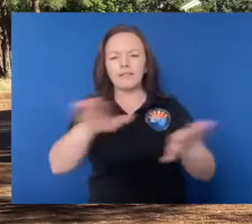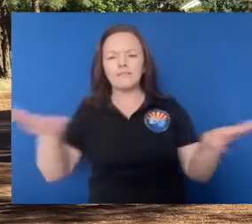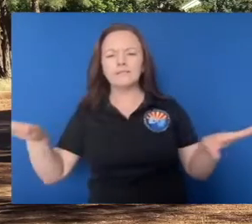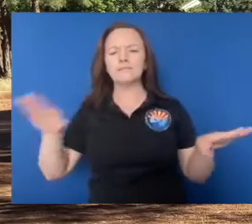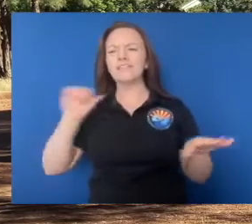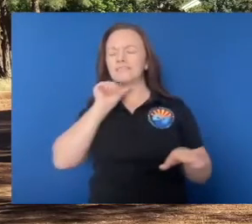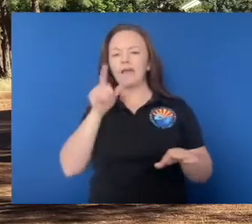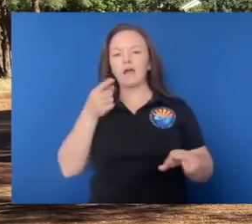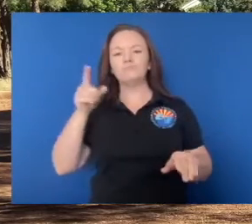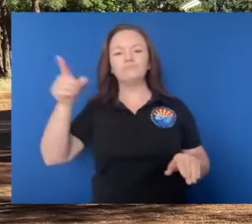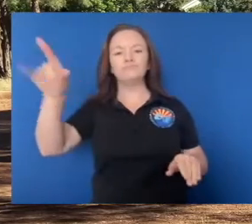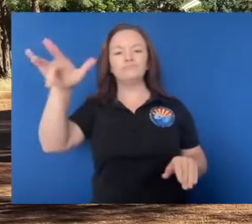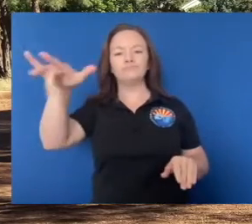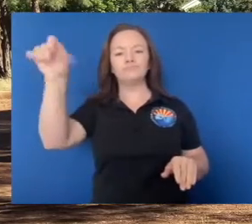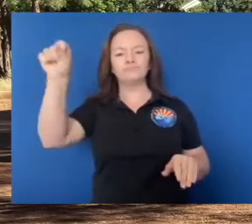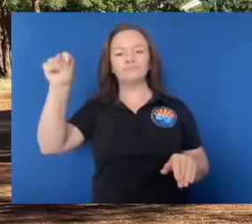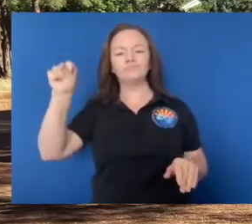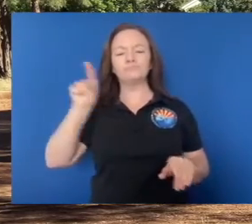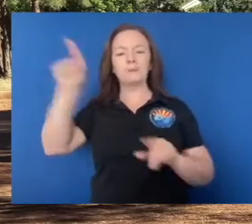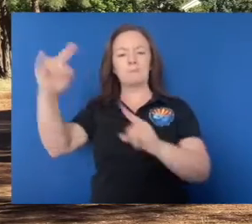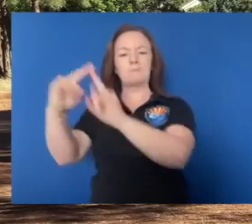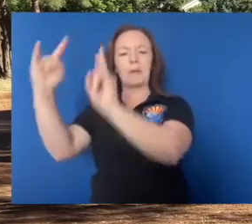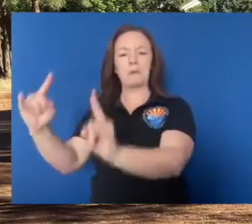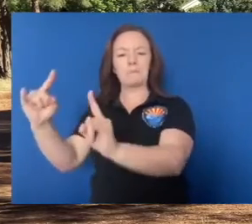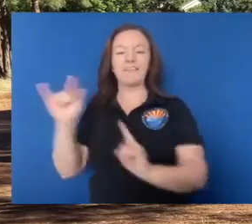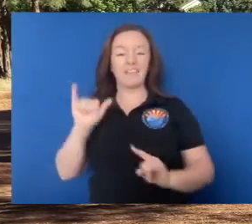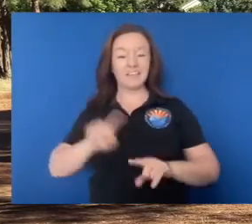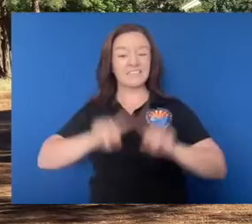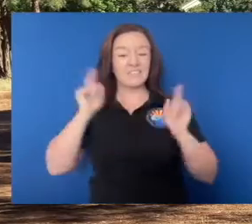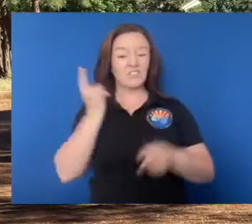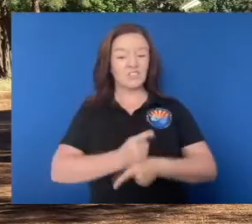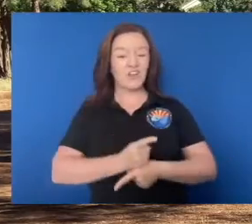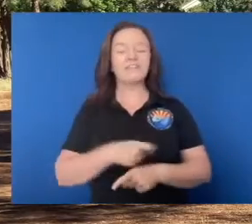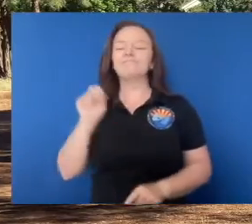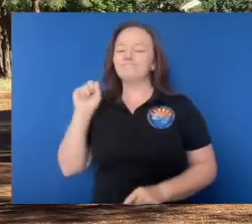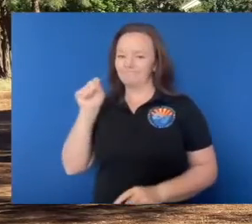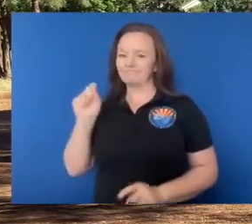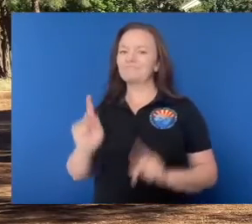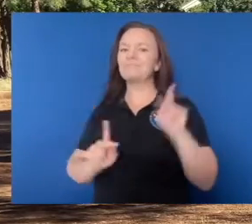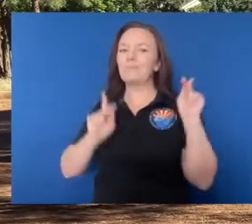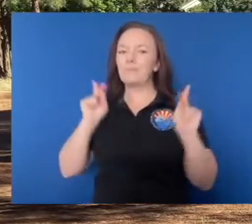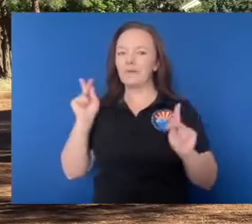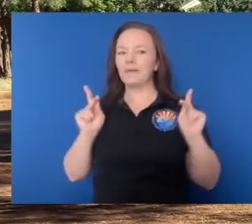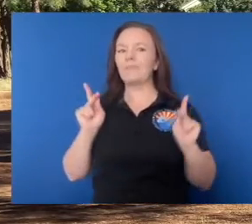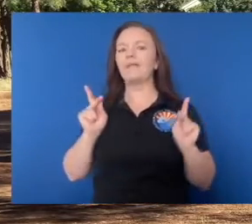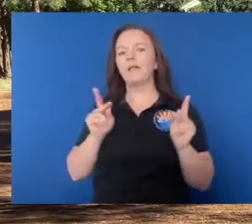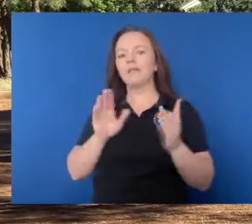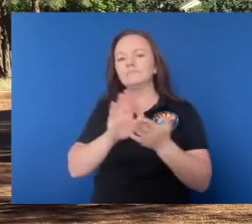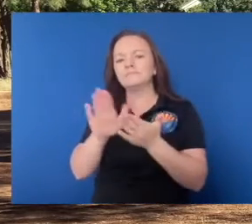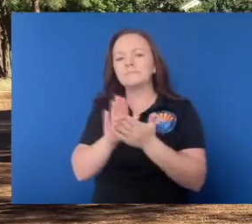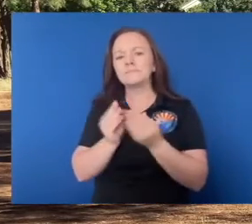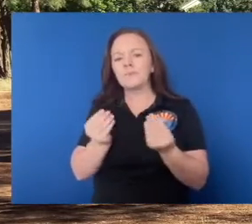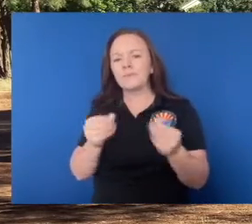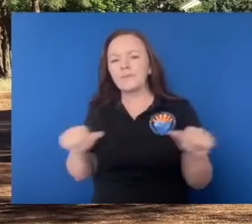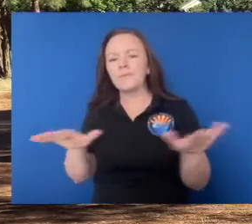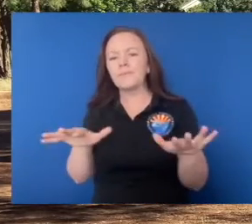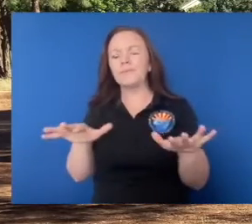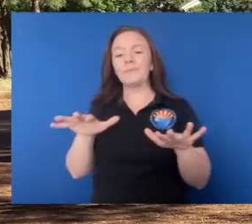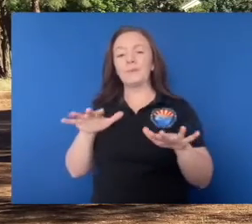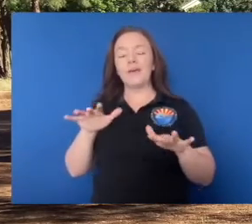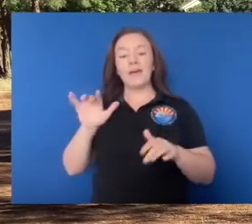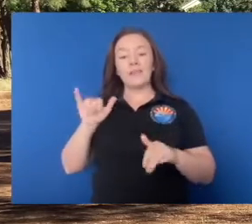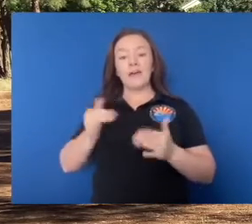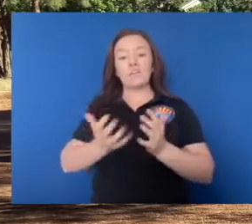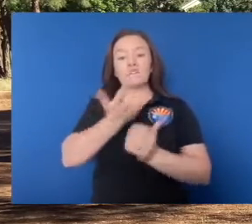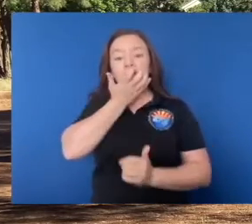not in the wilderness. That's right. And that's the big difference for you, right? The people have kind of gone out of their way to kind of manicure it. They've reduced the fuel loading